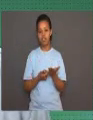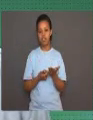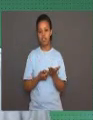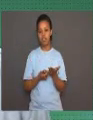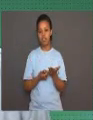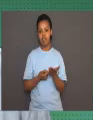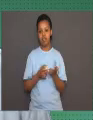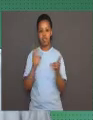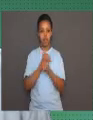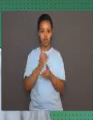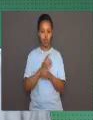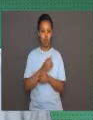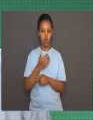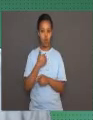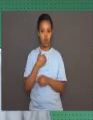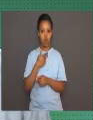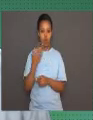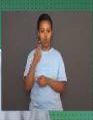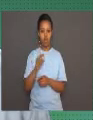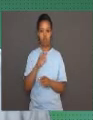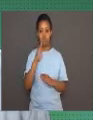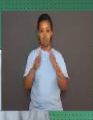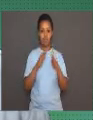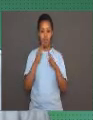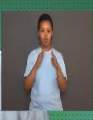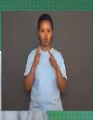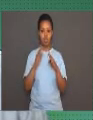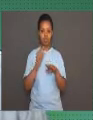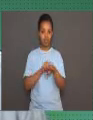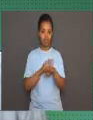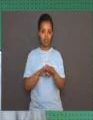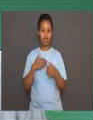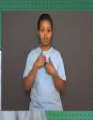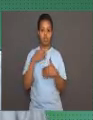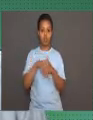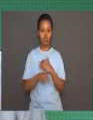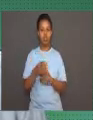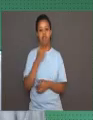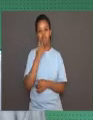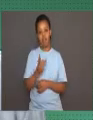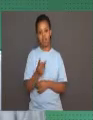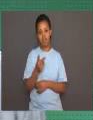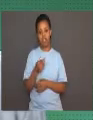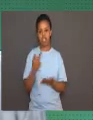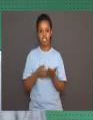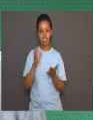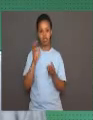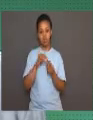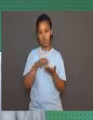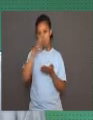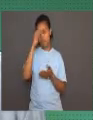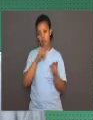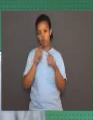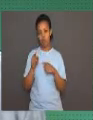and the biological clock in animals. We learned that instincts